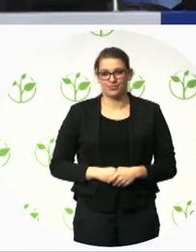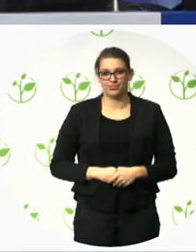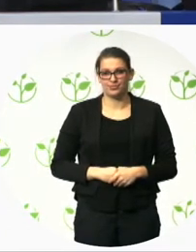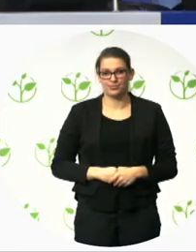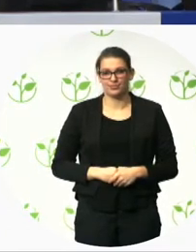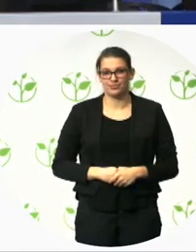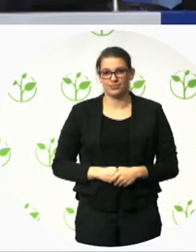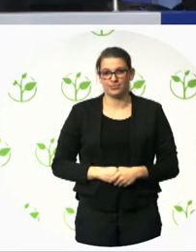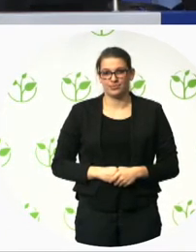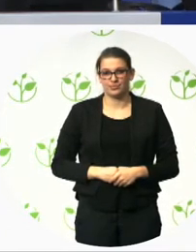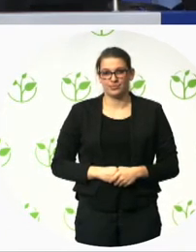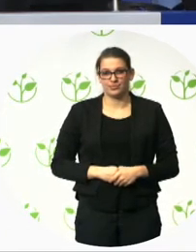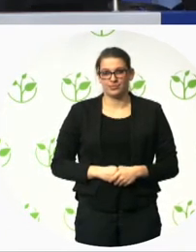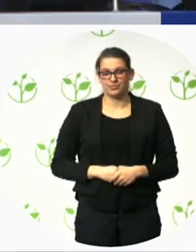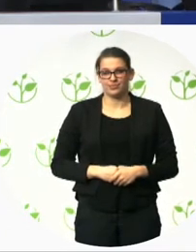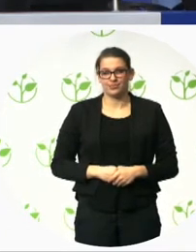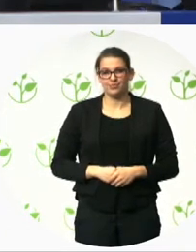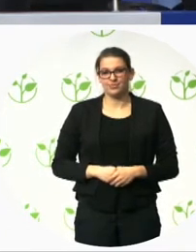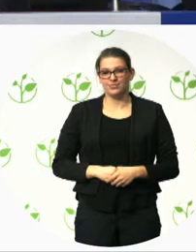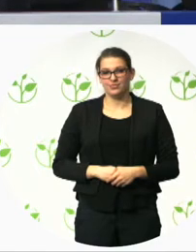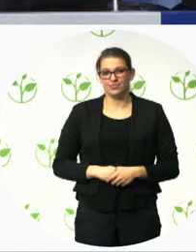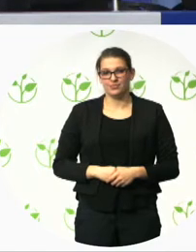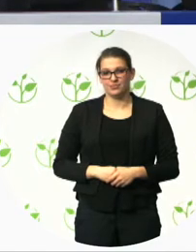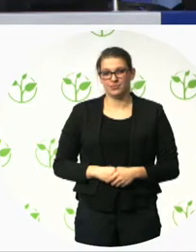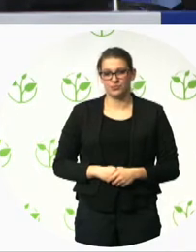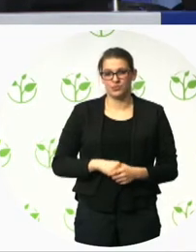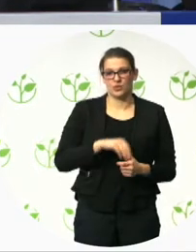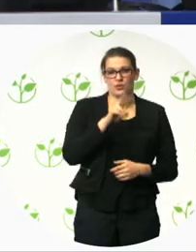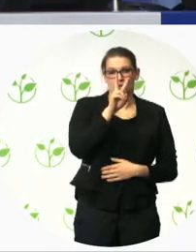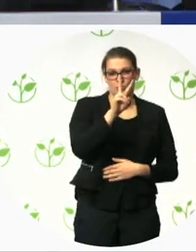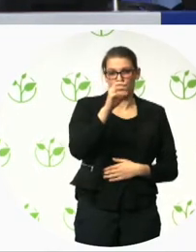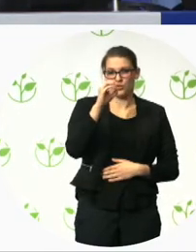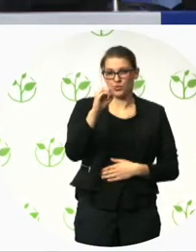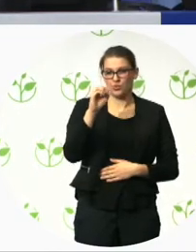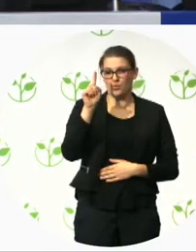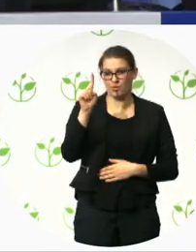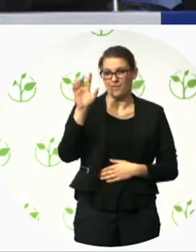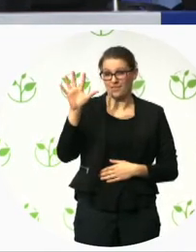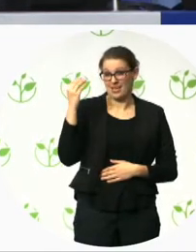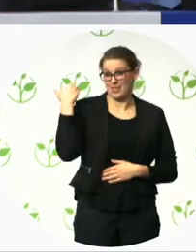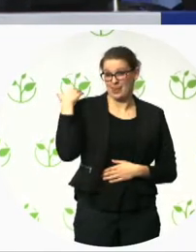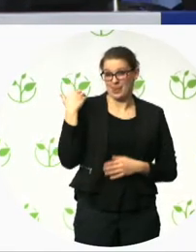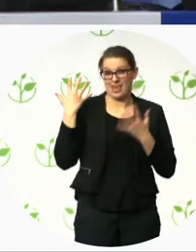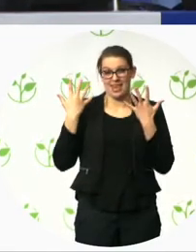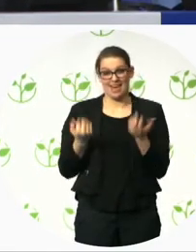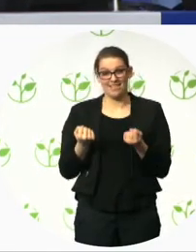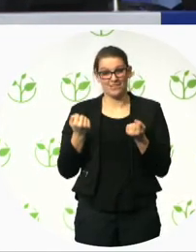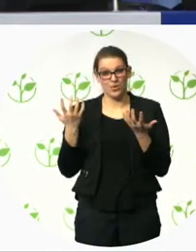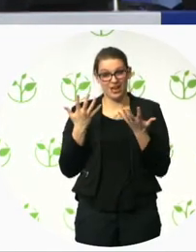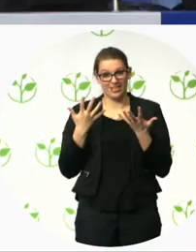recognition in 2015. It was awarded as innovative practice here at Zero Project. And in